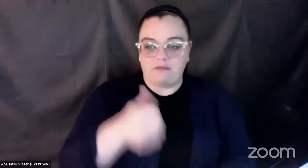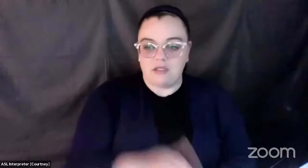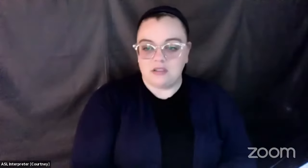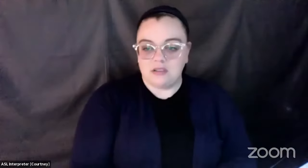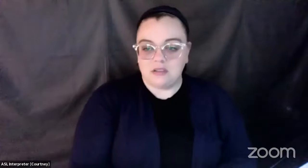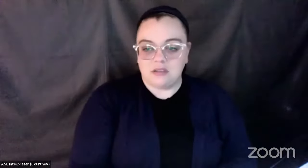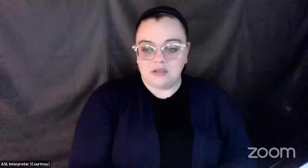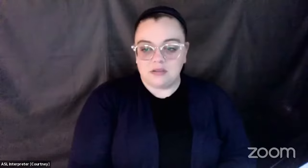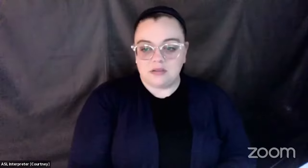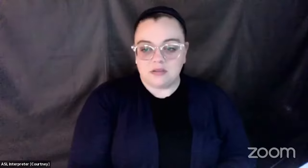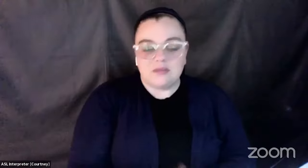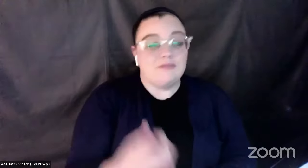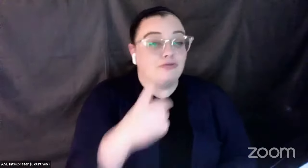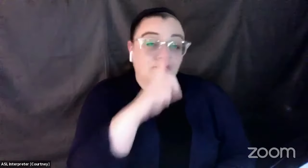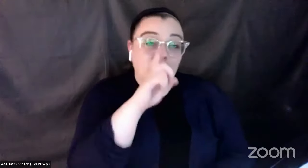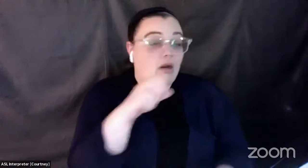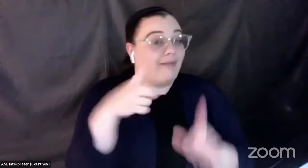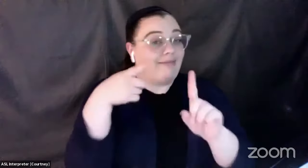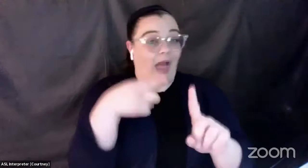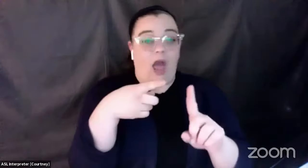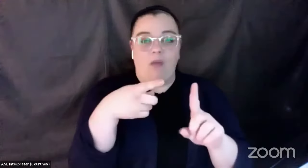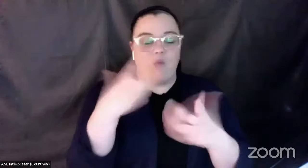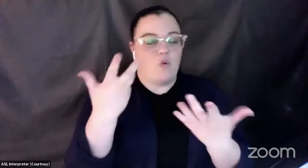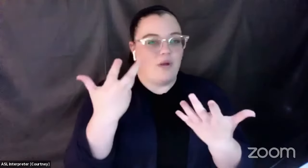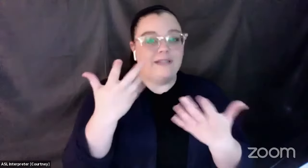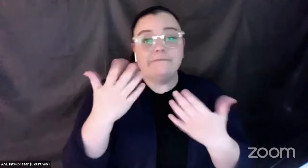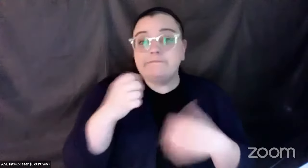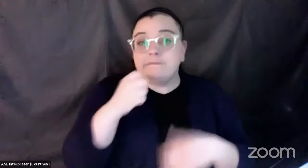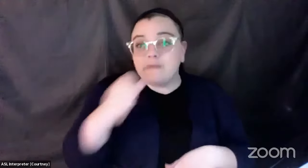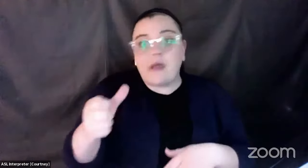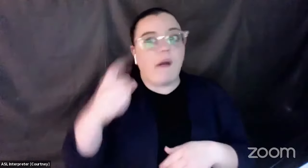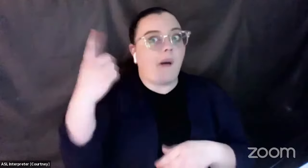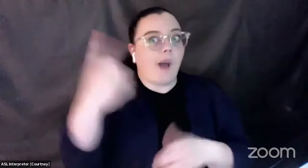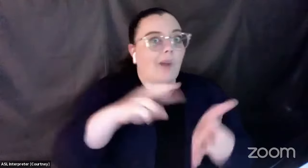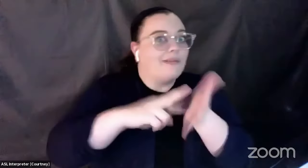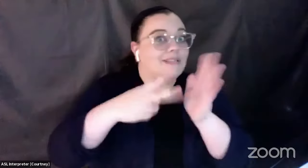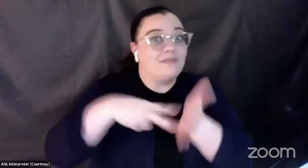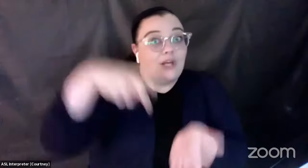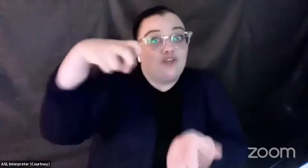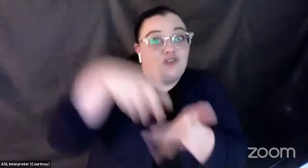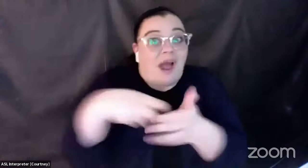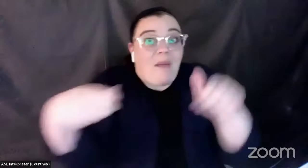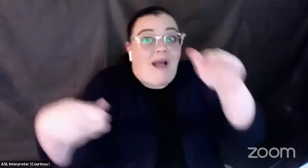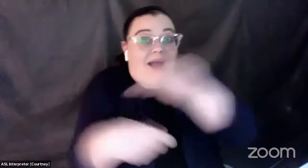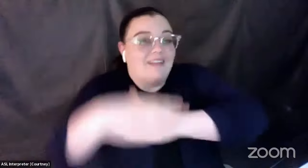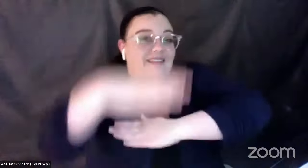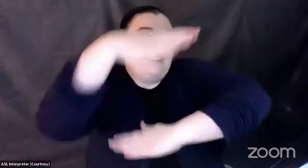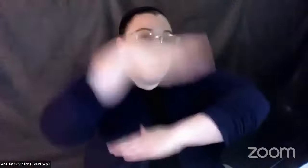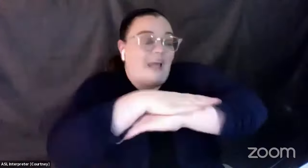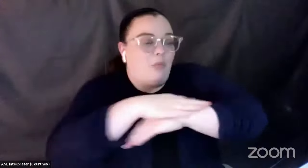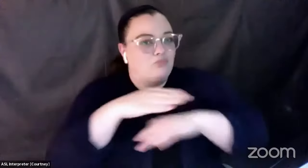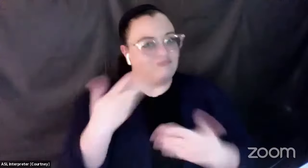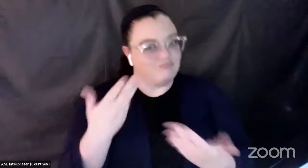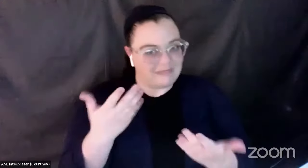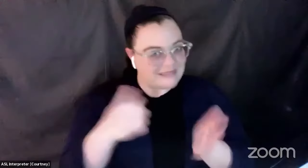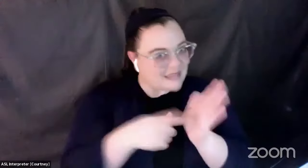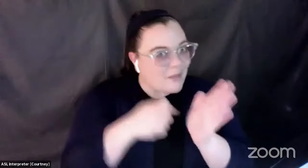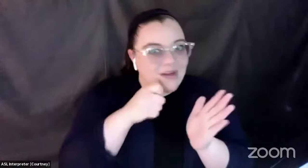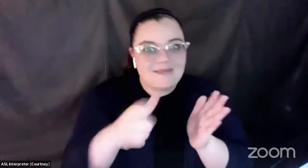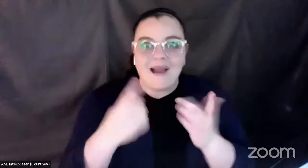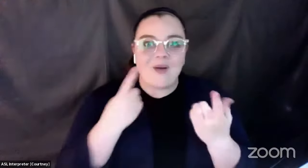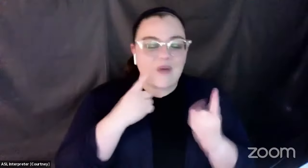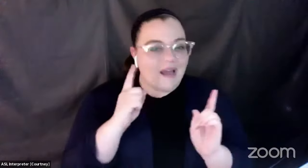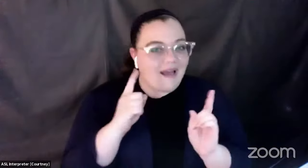the space that you're in. And that is not always going to be a one size fits all type of solution, depending on the